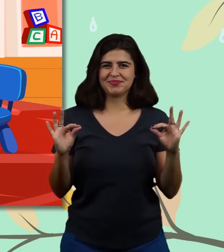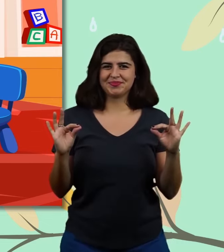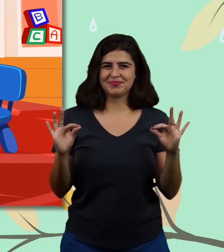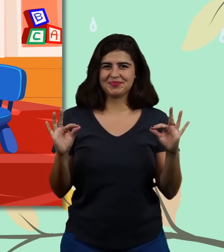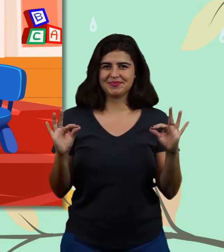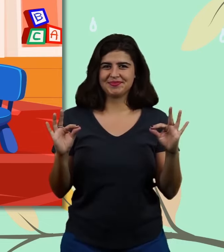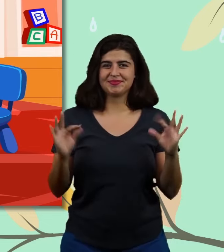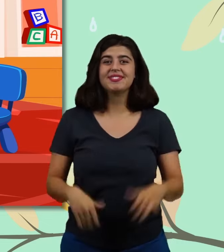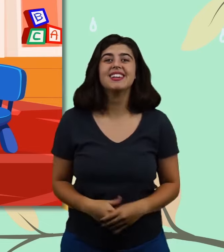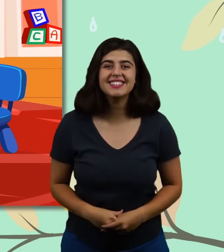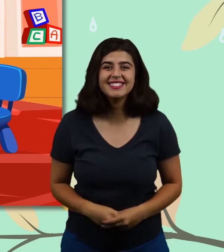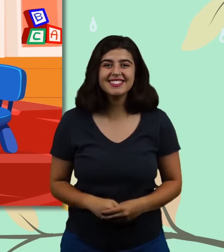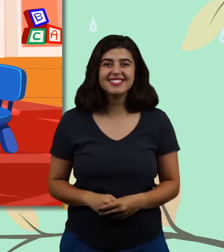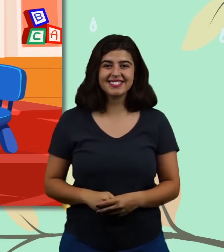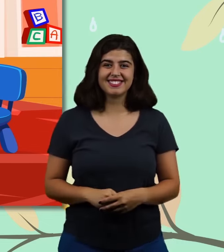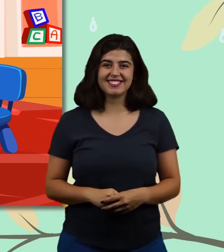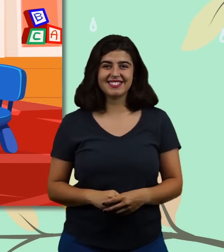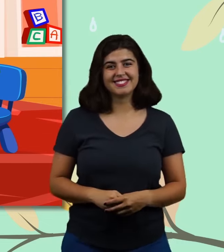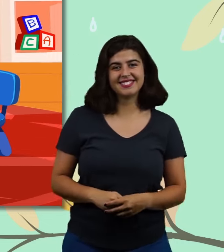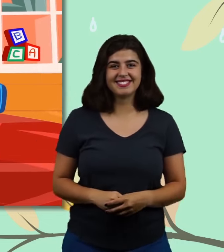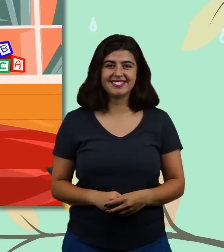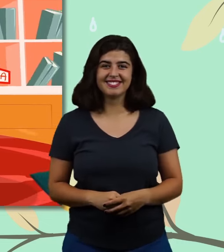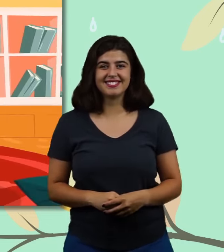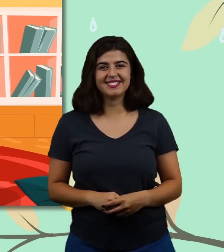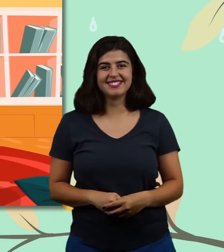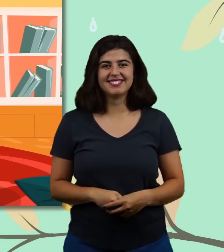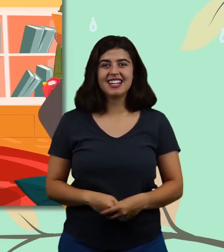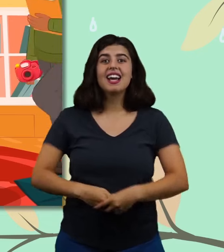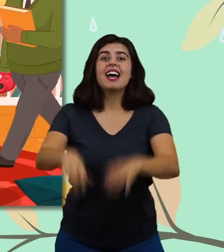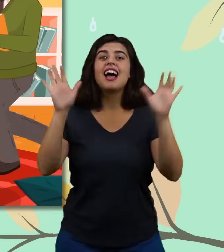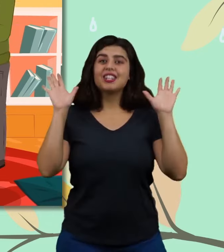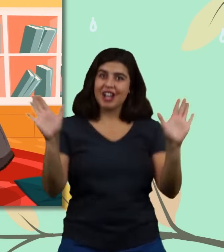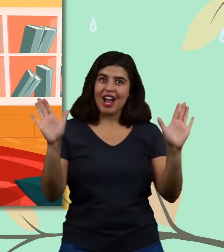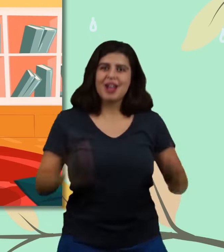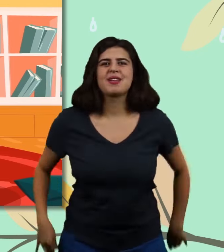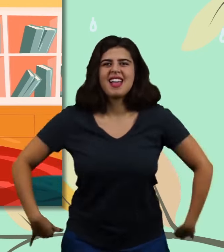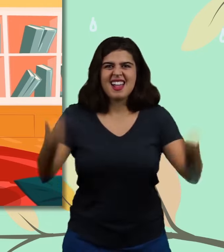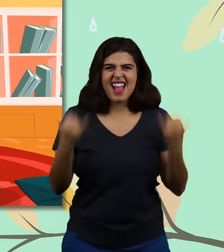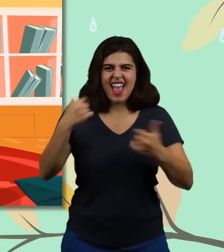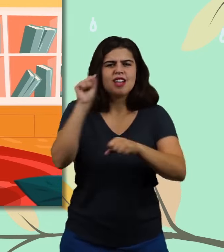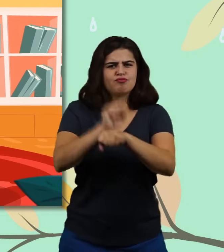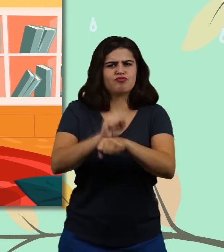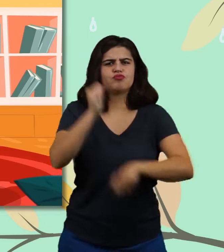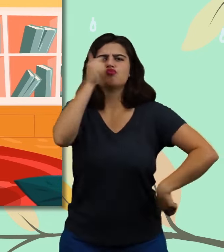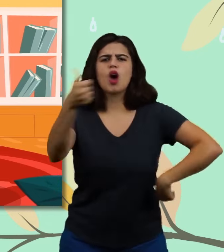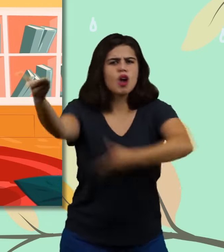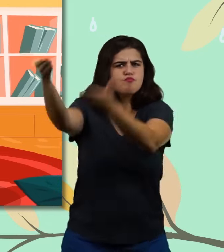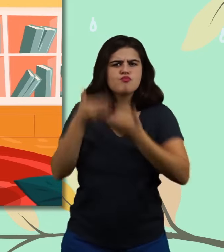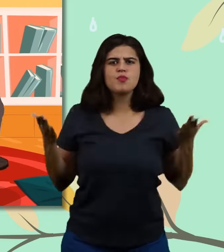great then the task for tomorrow